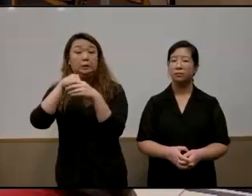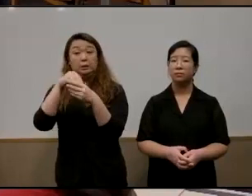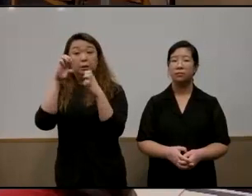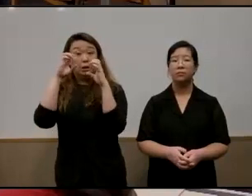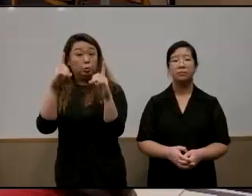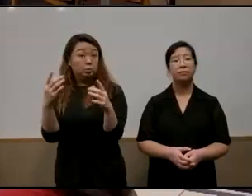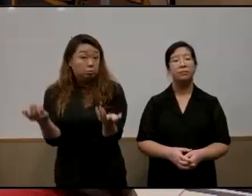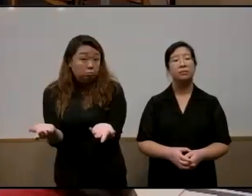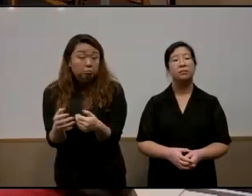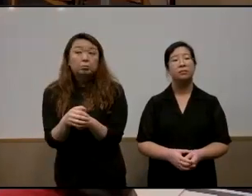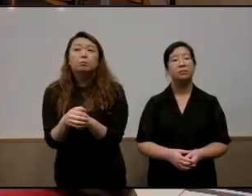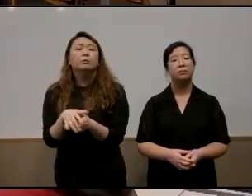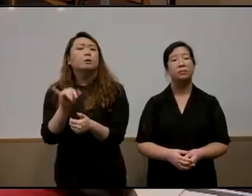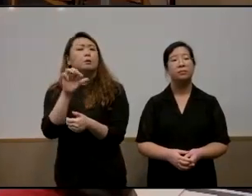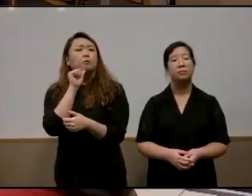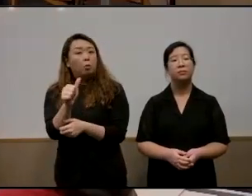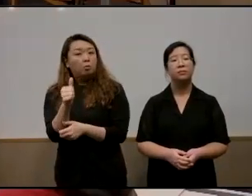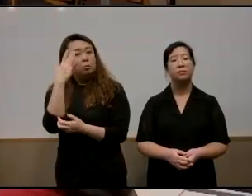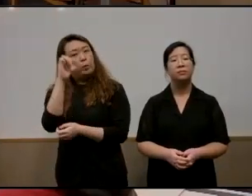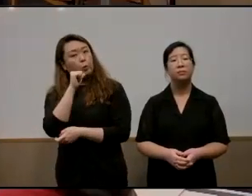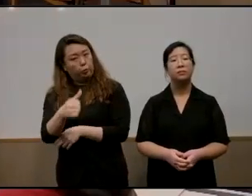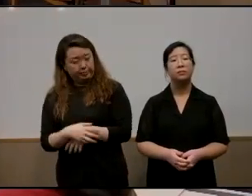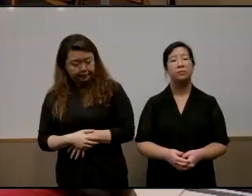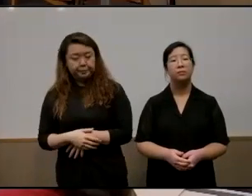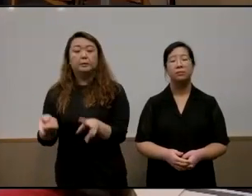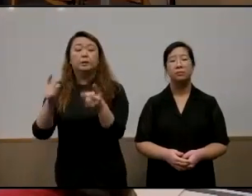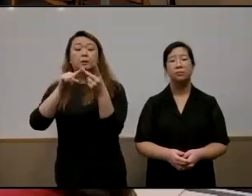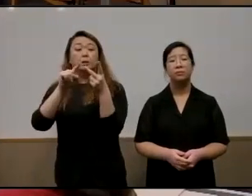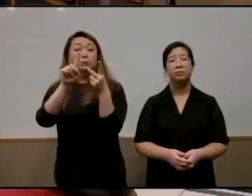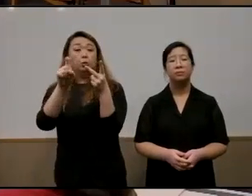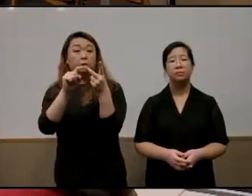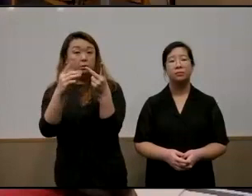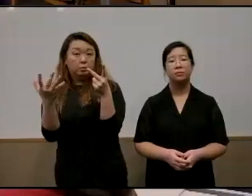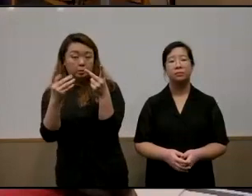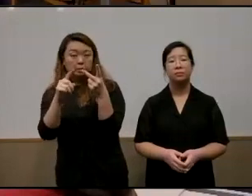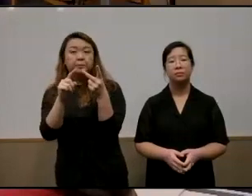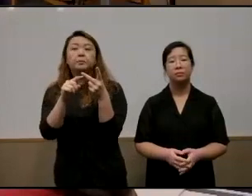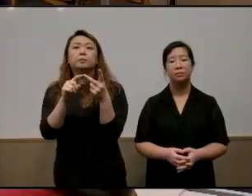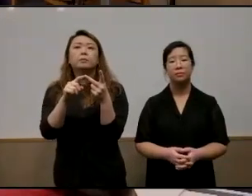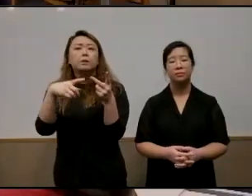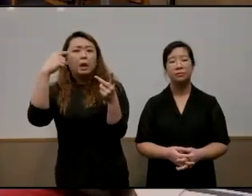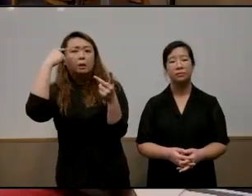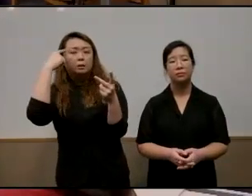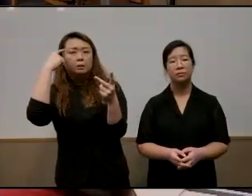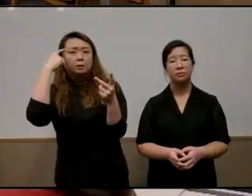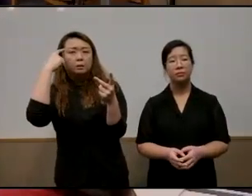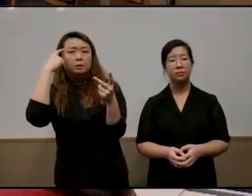uh if not why not right the second question i have uh i think it's pretty much based